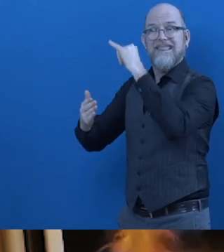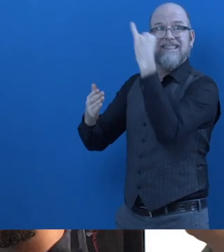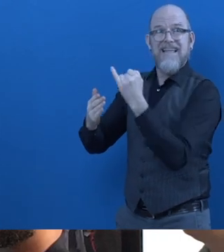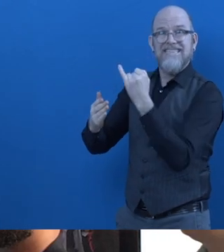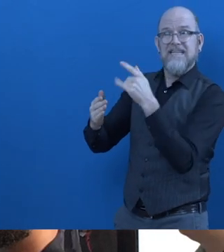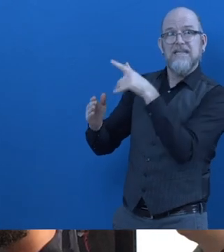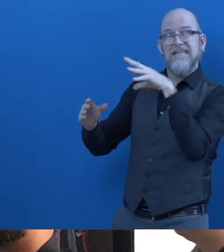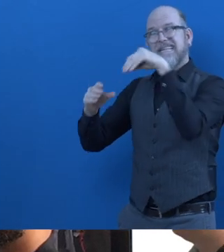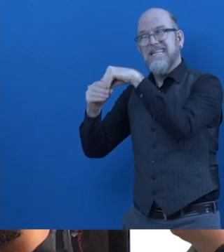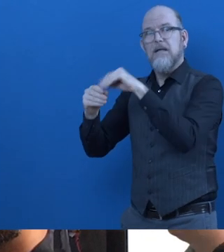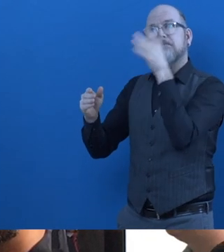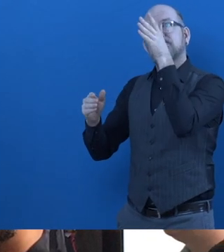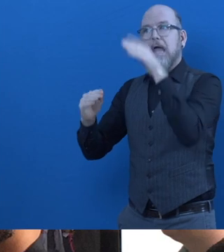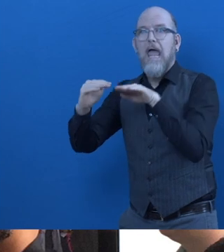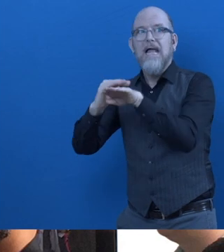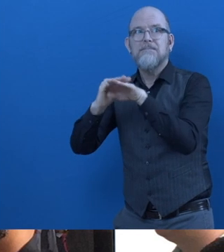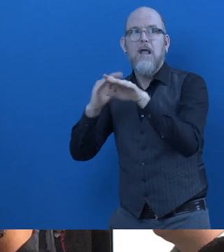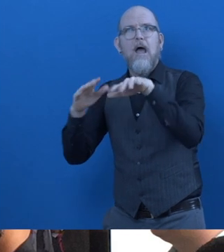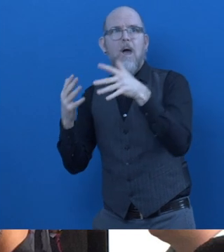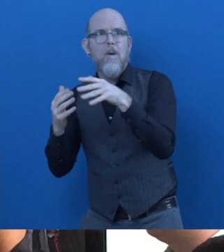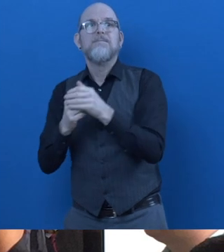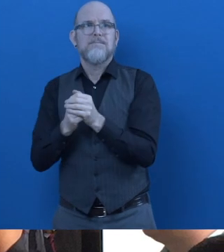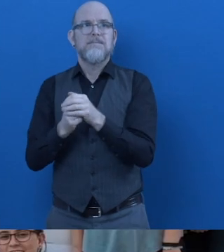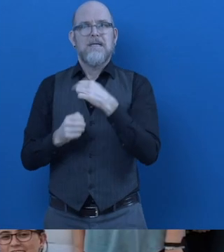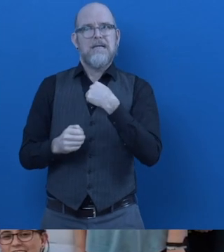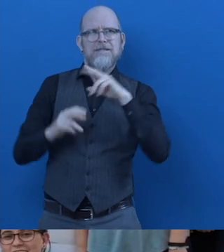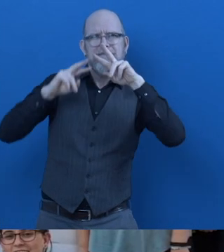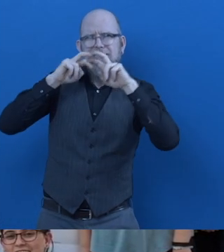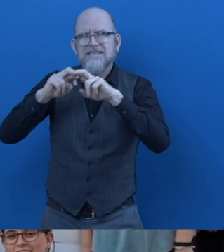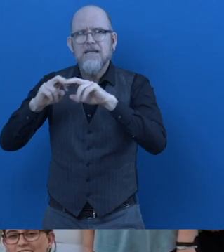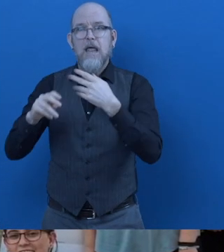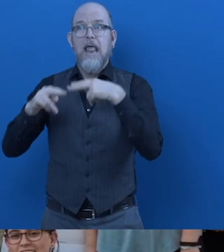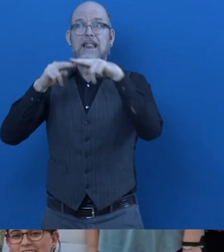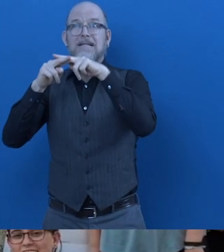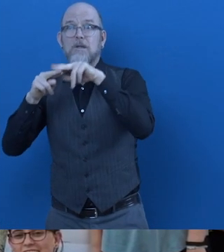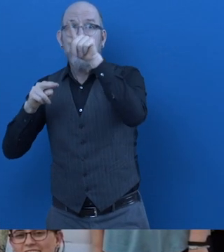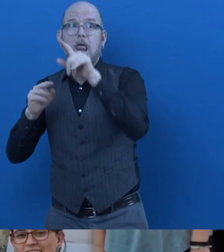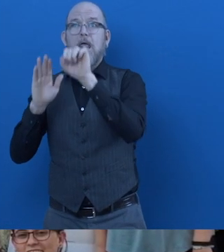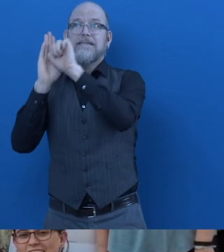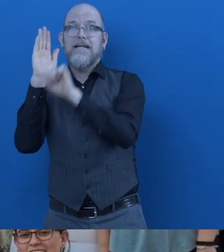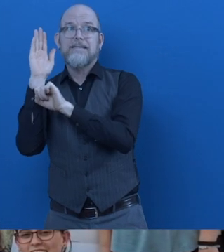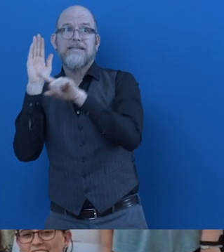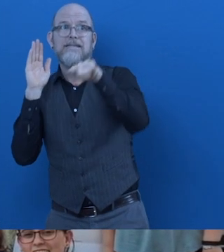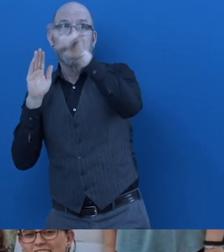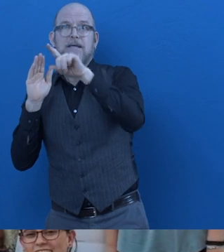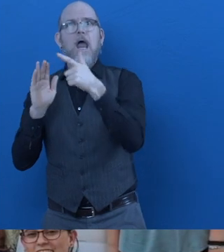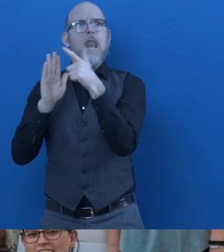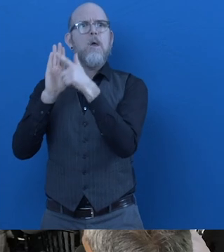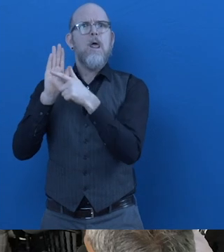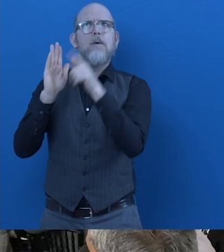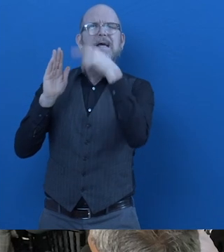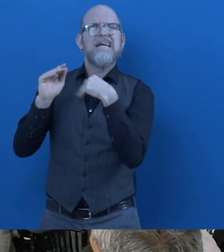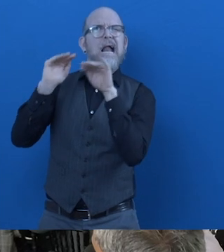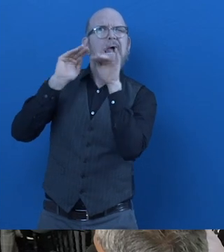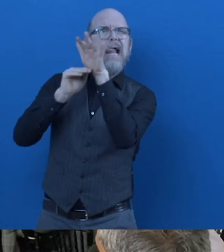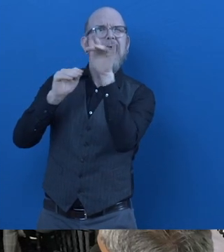generation of technologies accessible. So we try to influence national and state policies toward inclusion. And then we